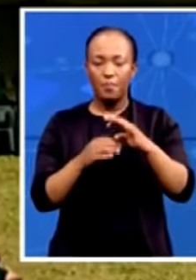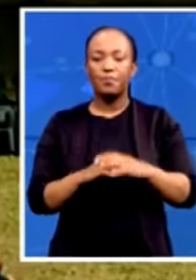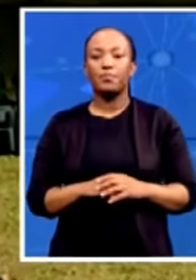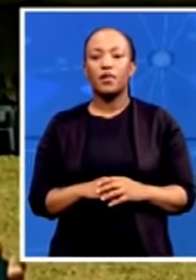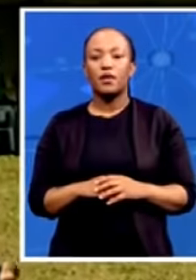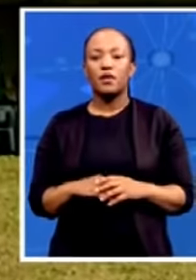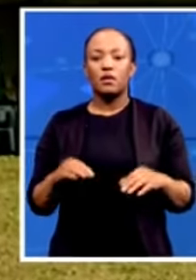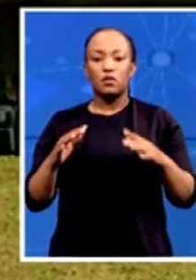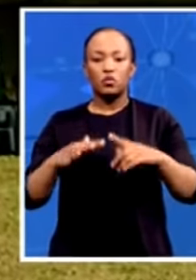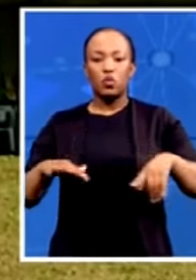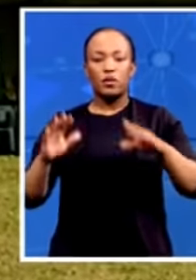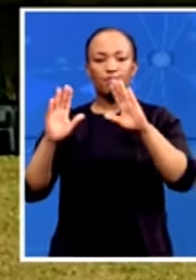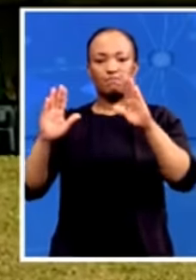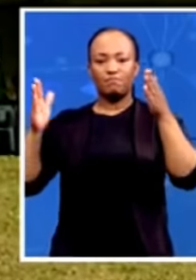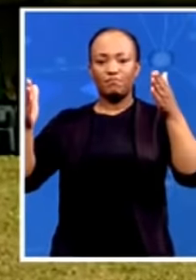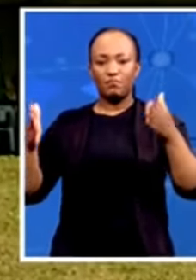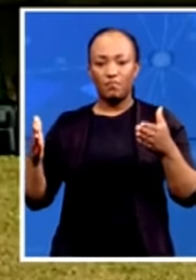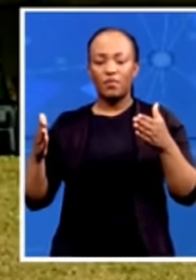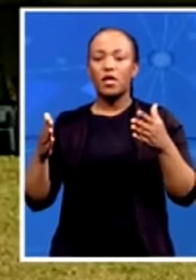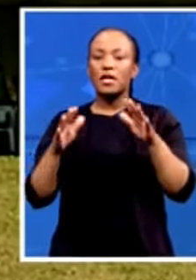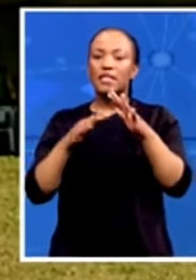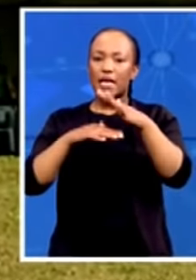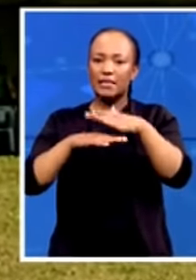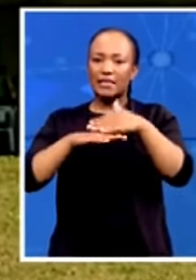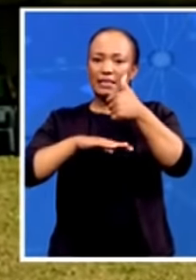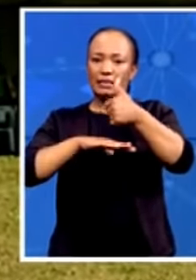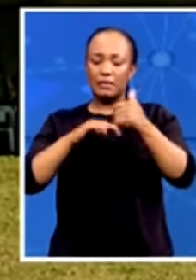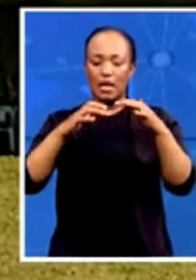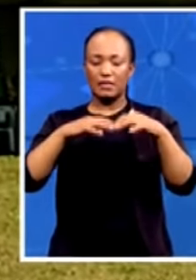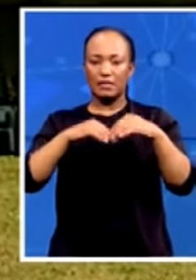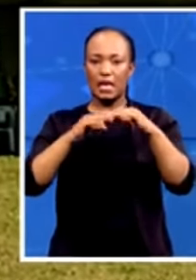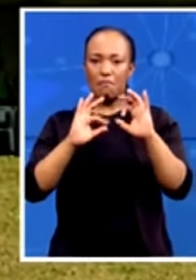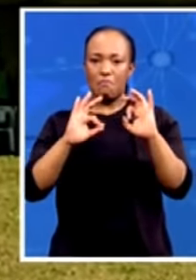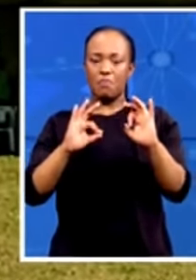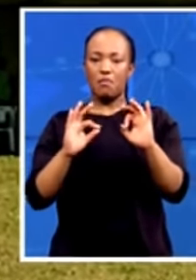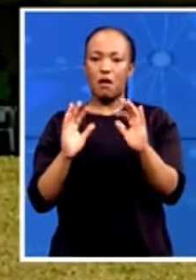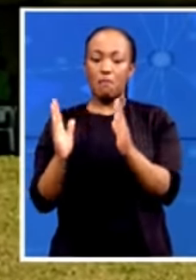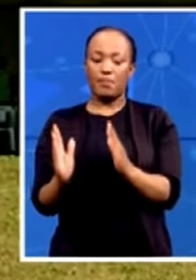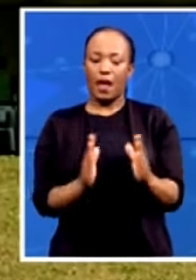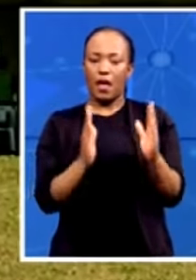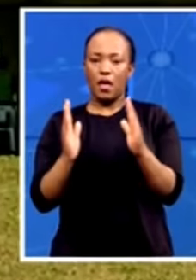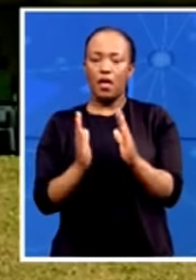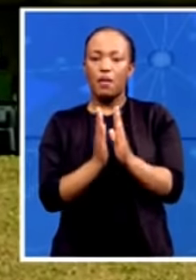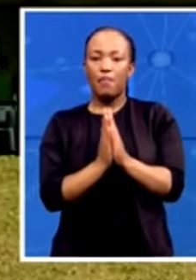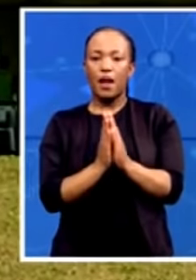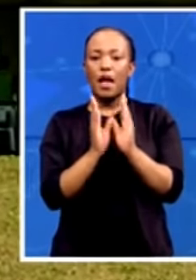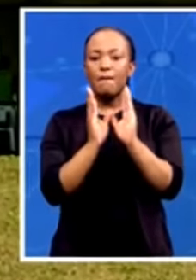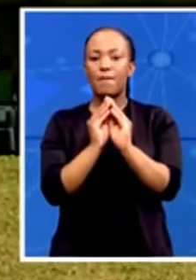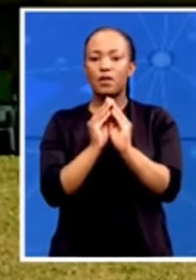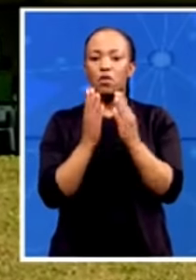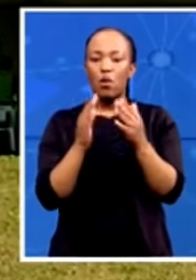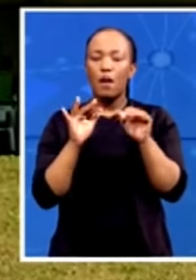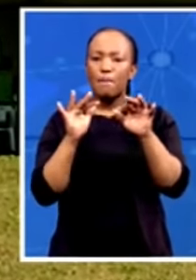set up for this prayer meeting here at People's Park next to Moses